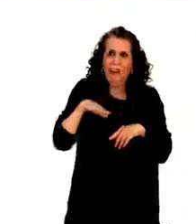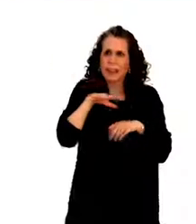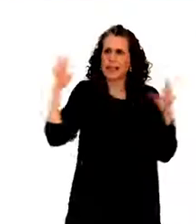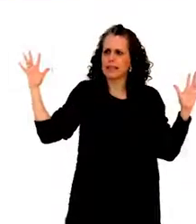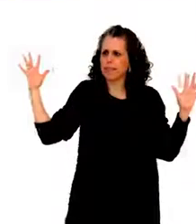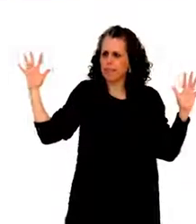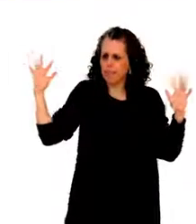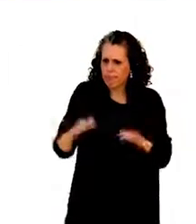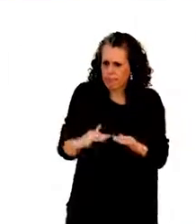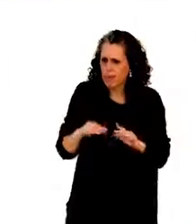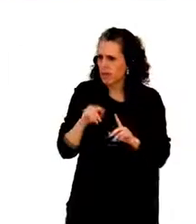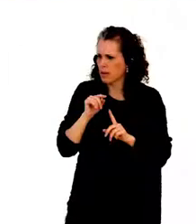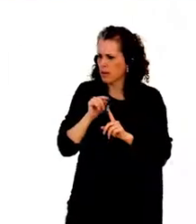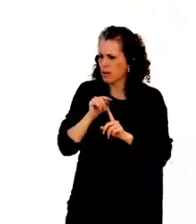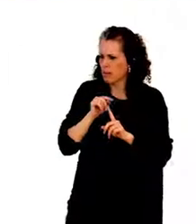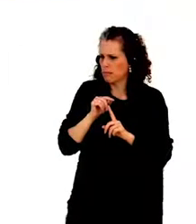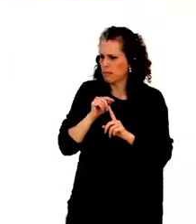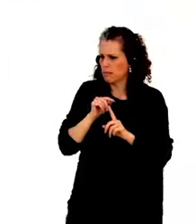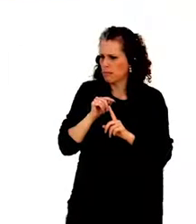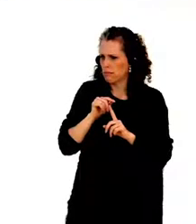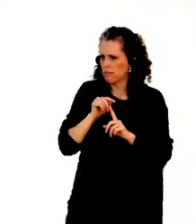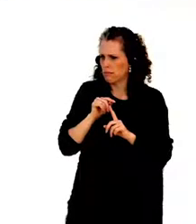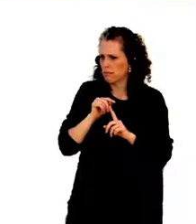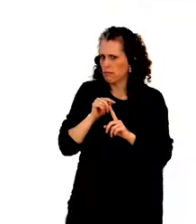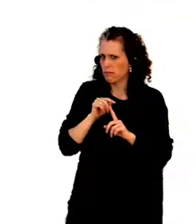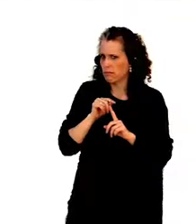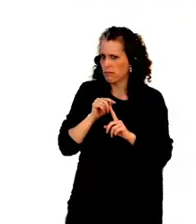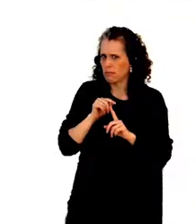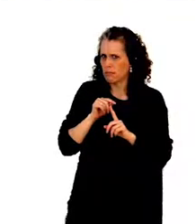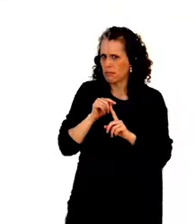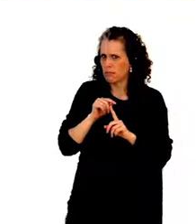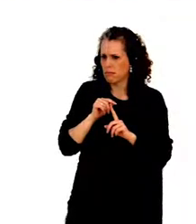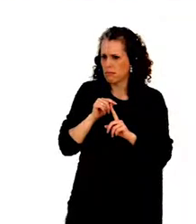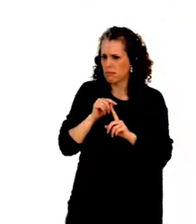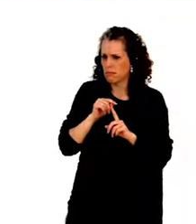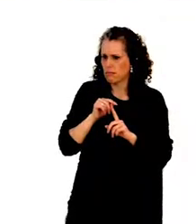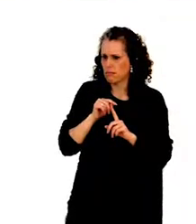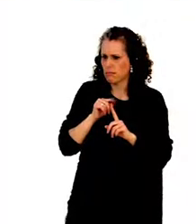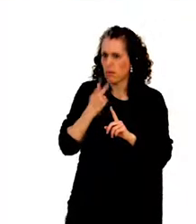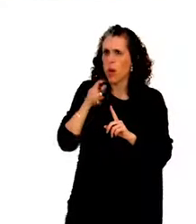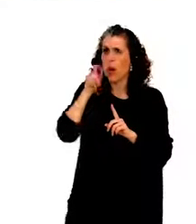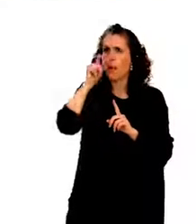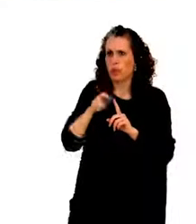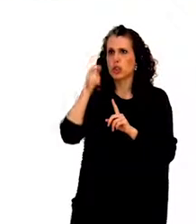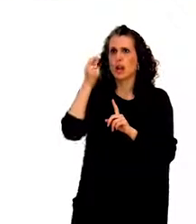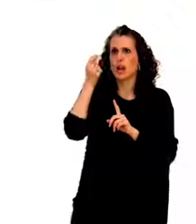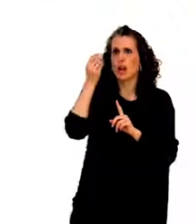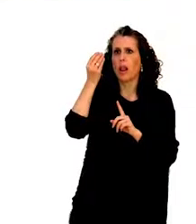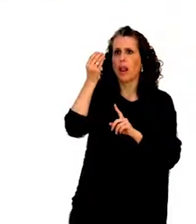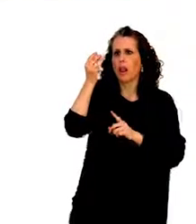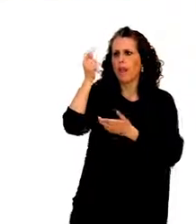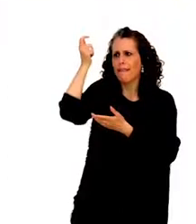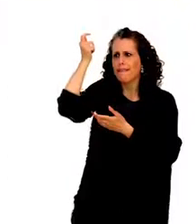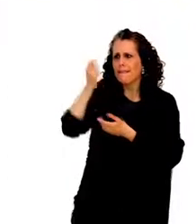person that was receiving social benefits and was not employed, so was not deemed